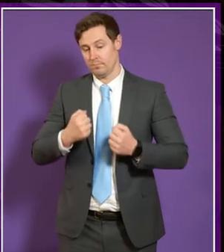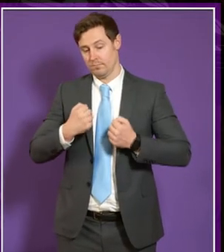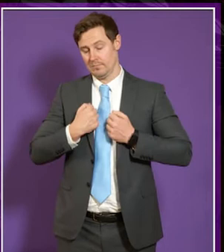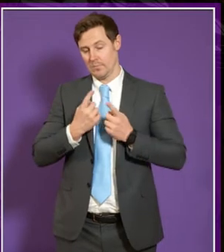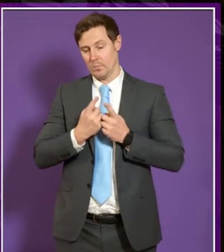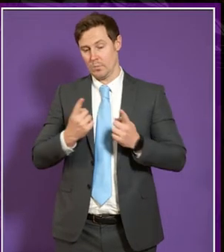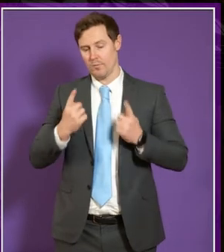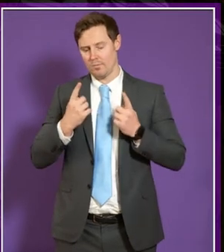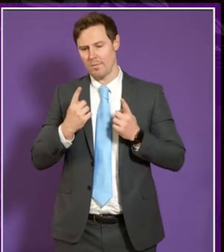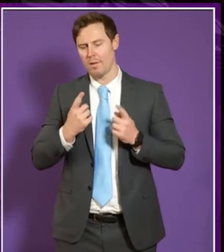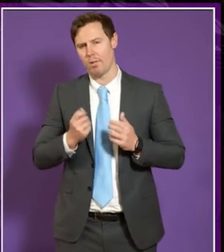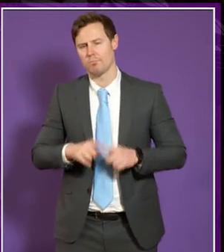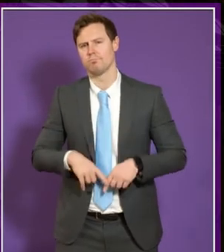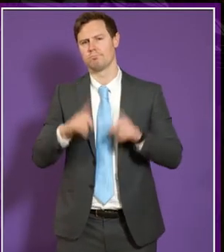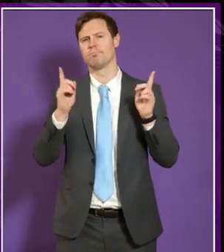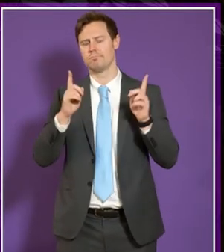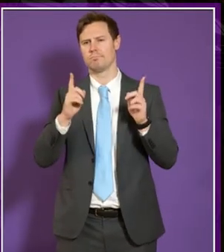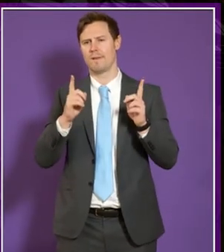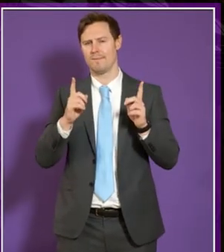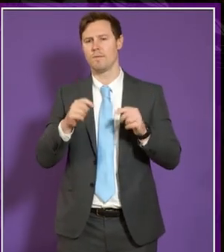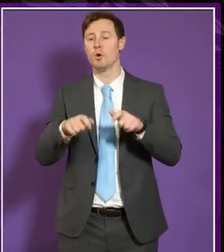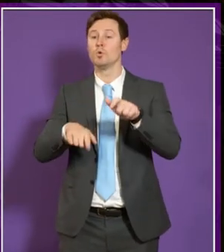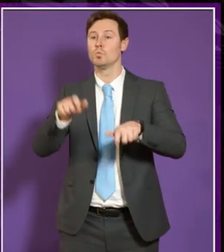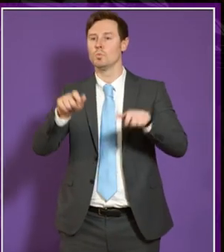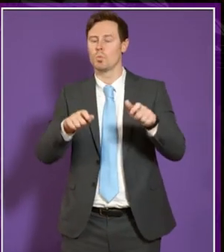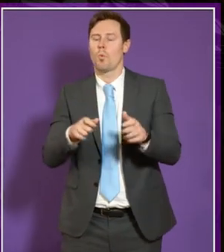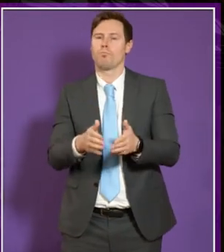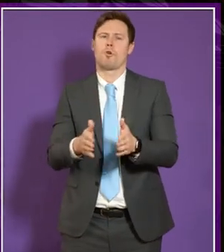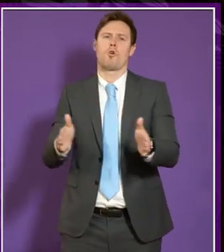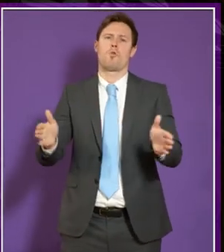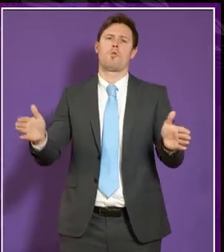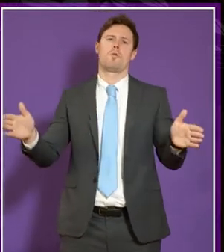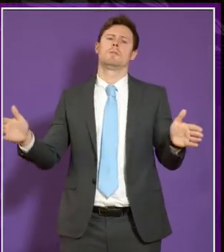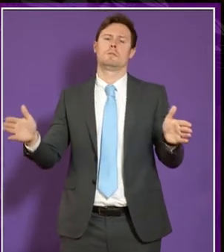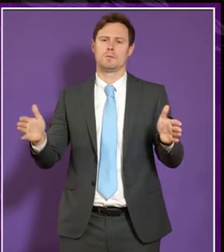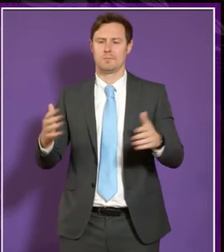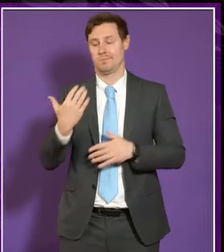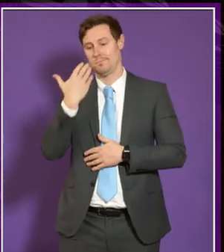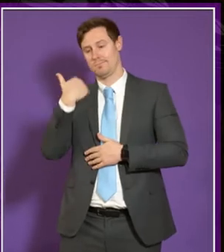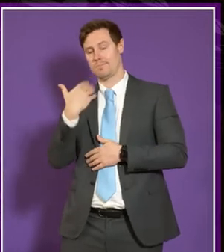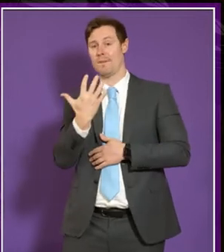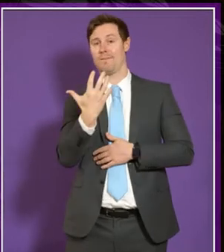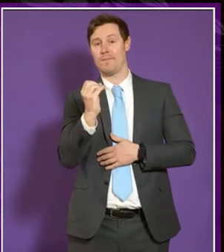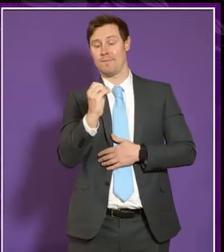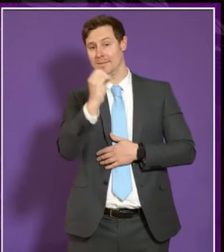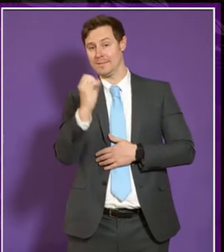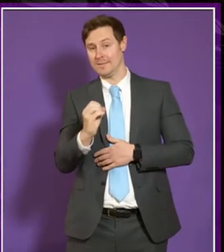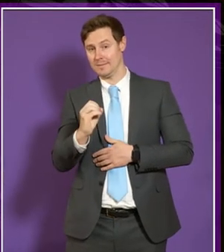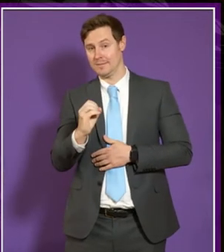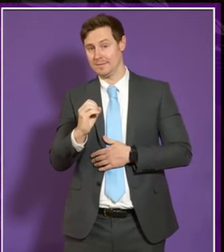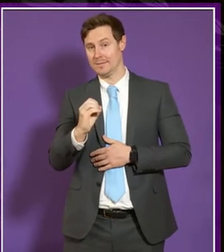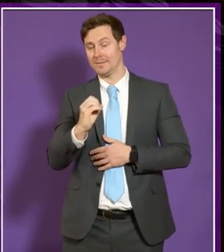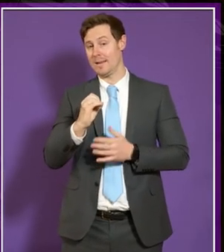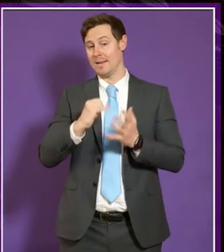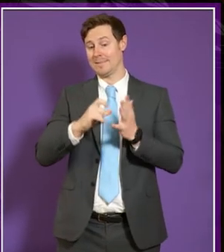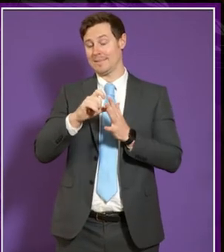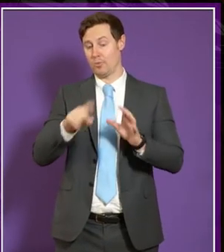organization and we've got quite a broad-based student population just other day we've i think over 50 percent comes from sad 40 of our